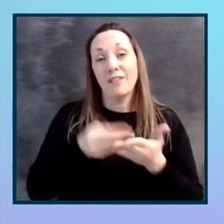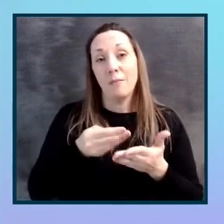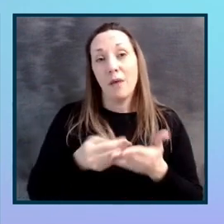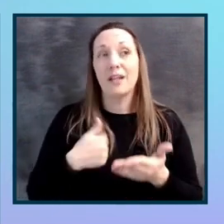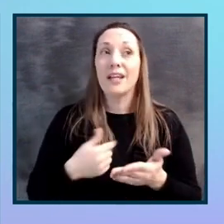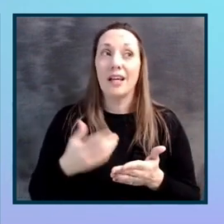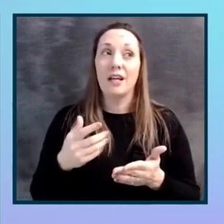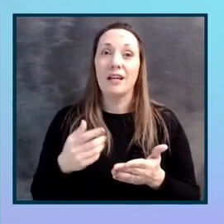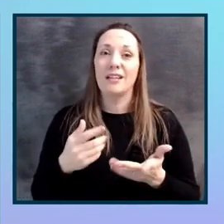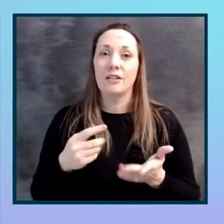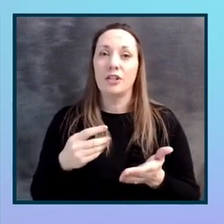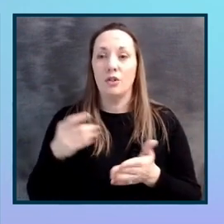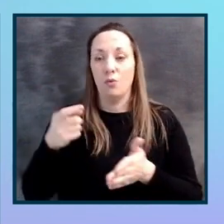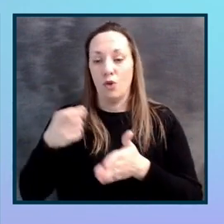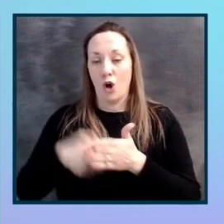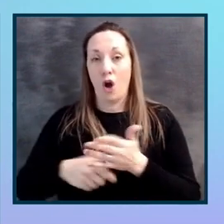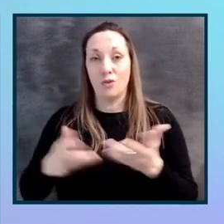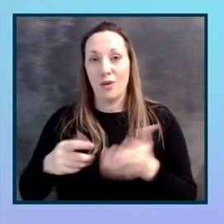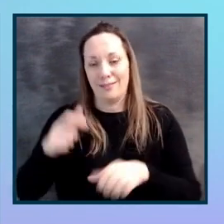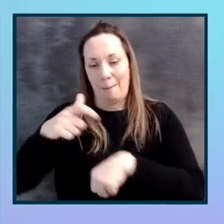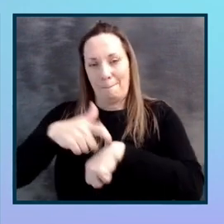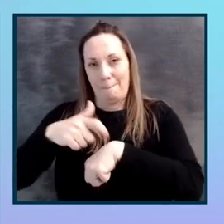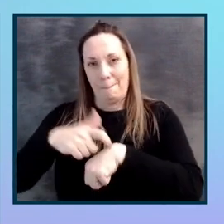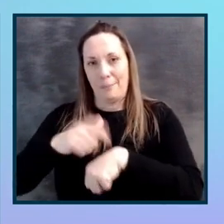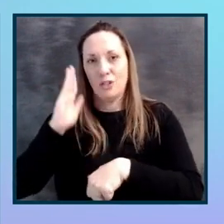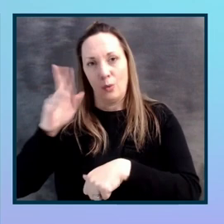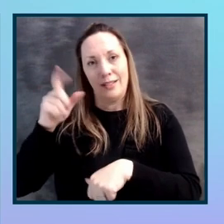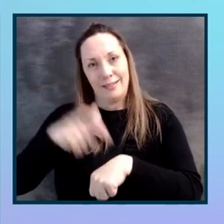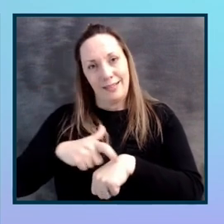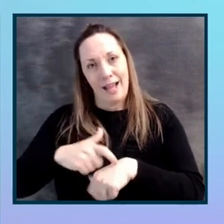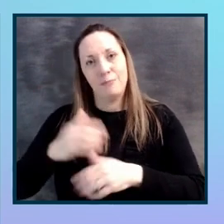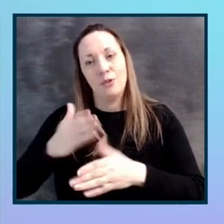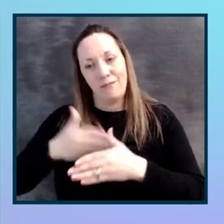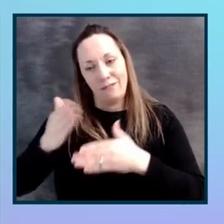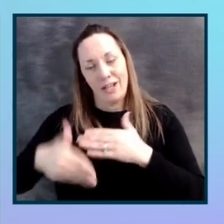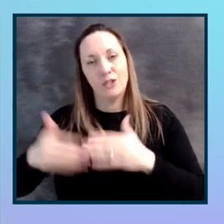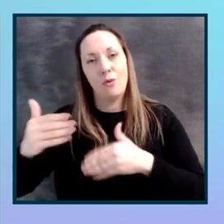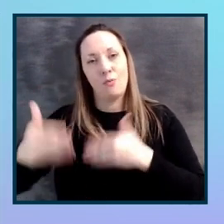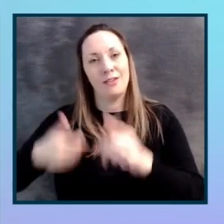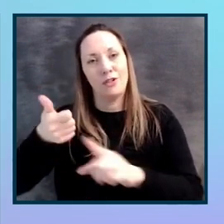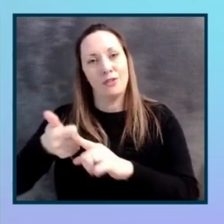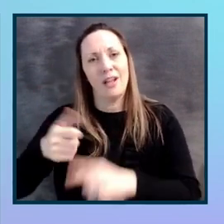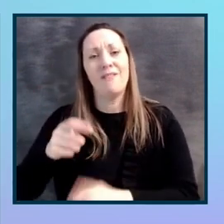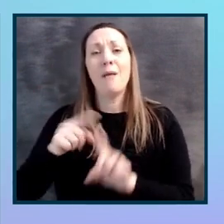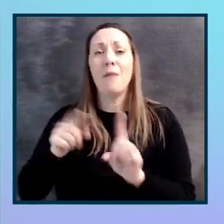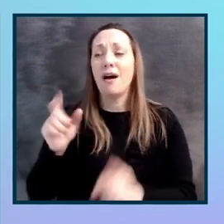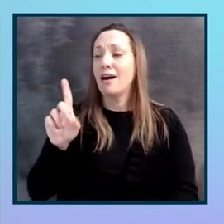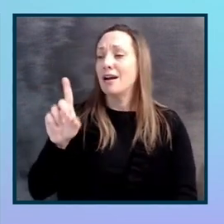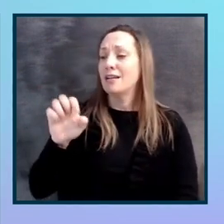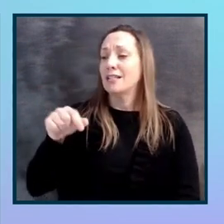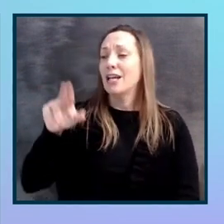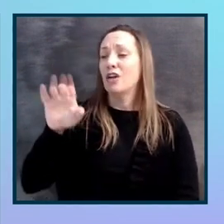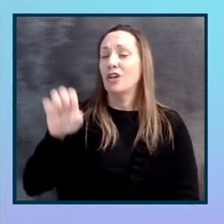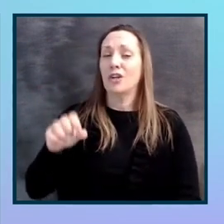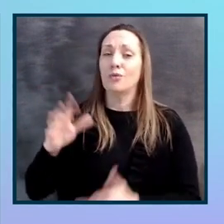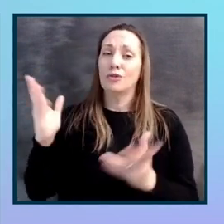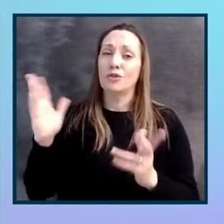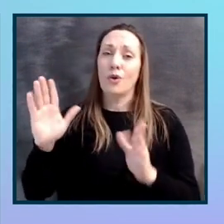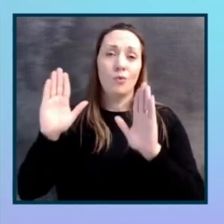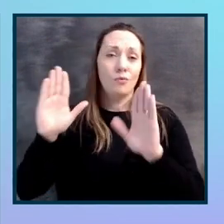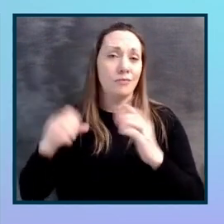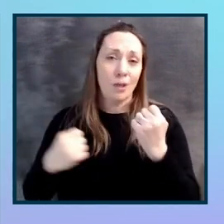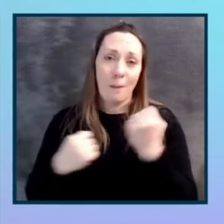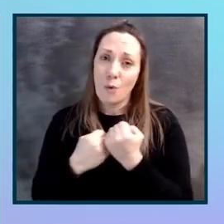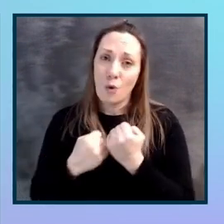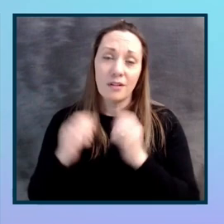you in time, because you're going to need to complete those processes yourself. But DQ is so supportive, they have some amazing checklists out there that can